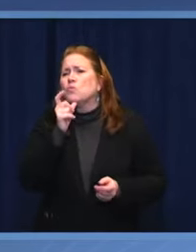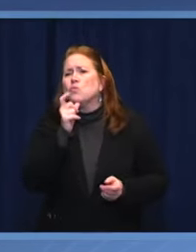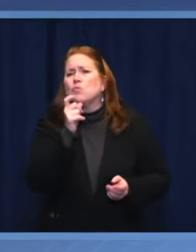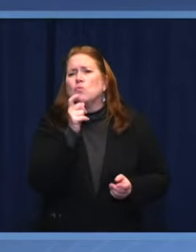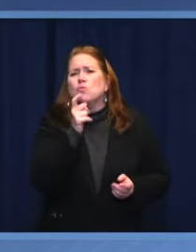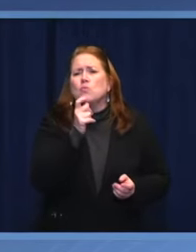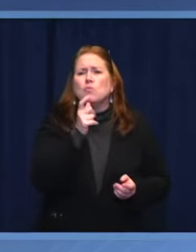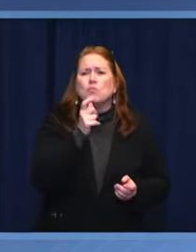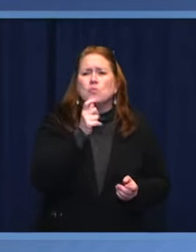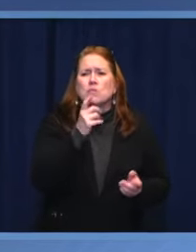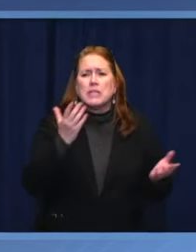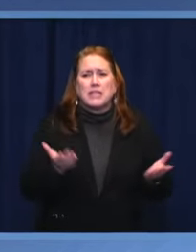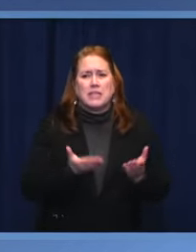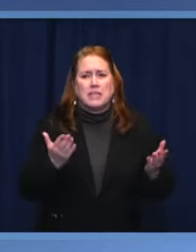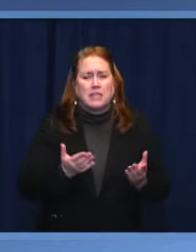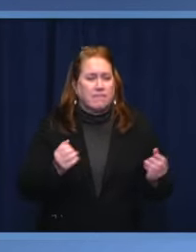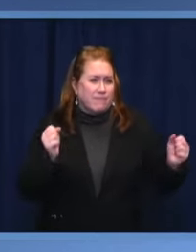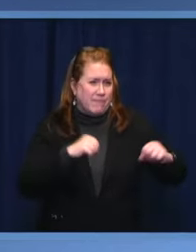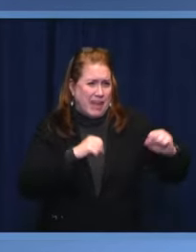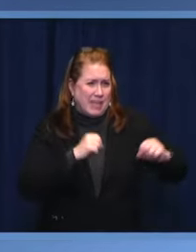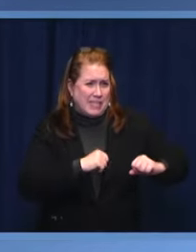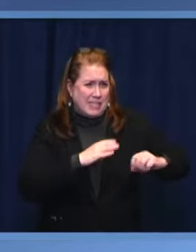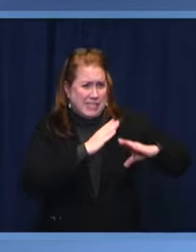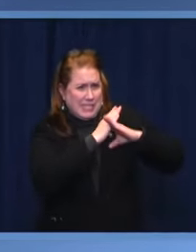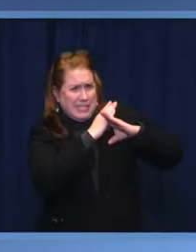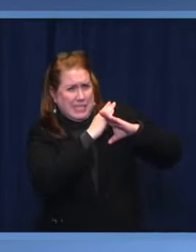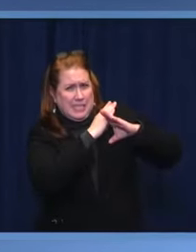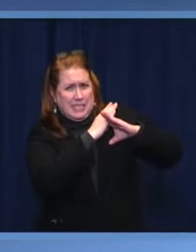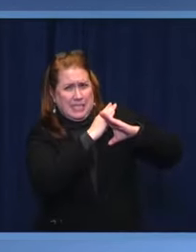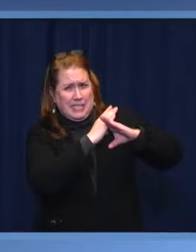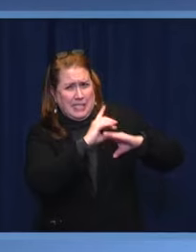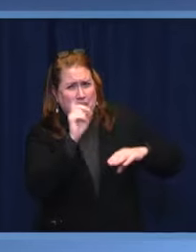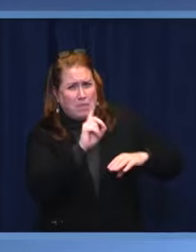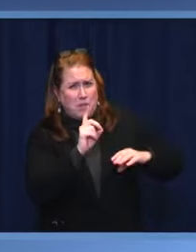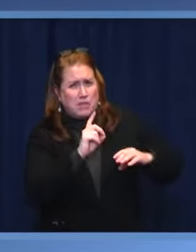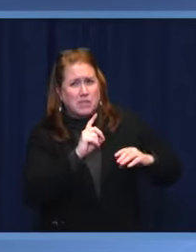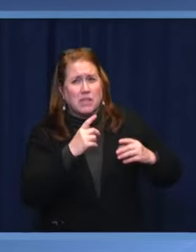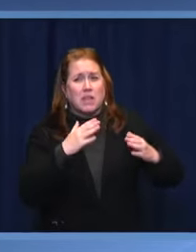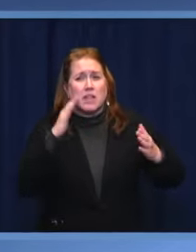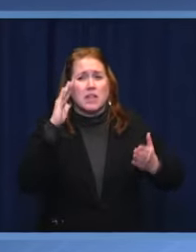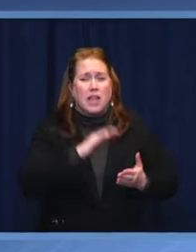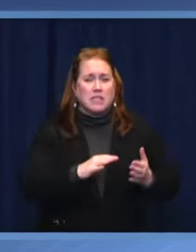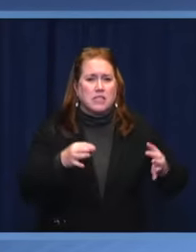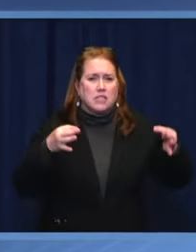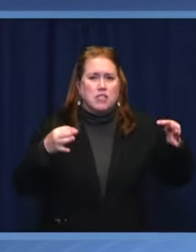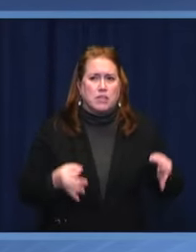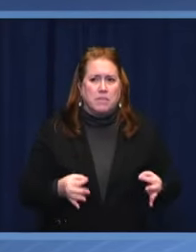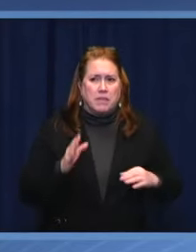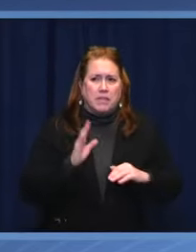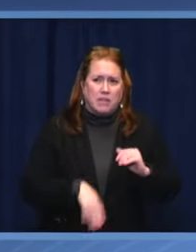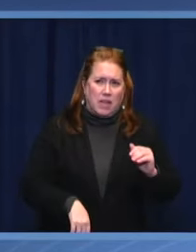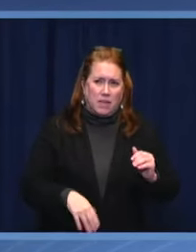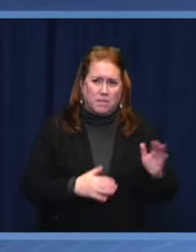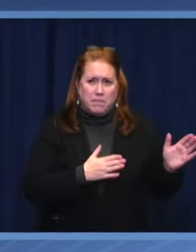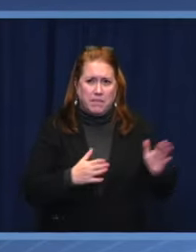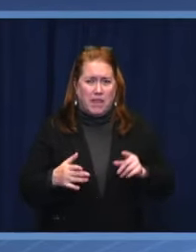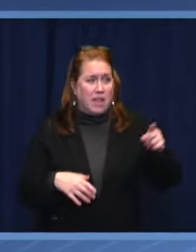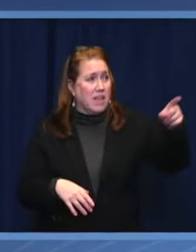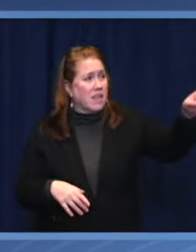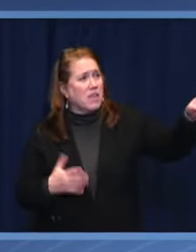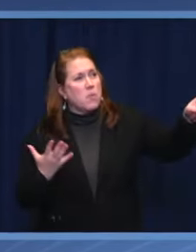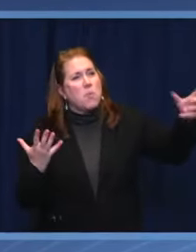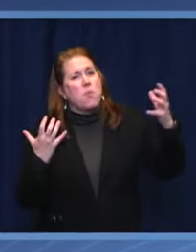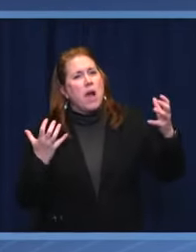democracies is less resolute than the intentions of those who want a world war